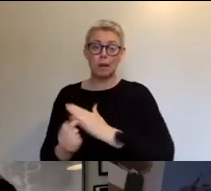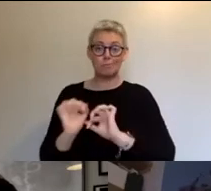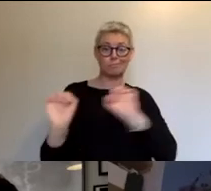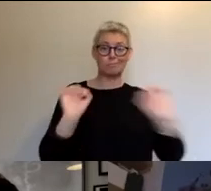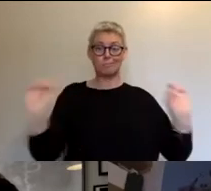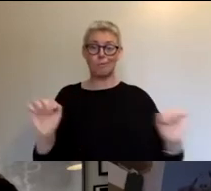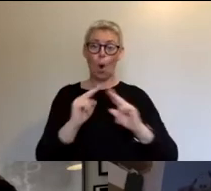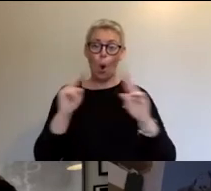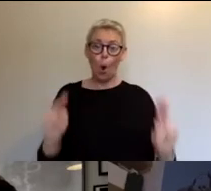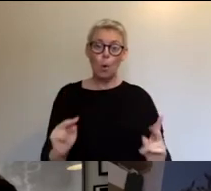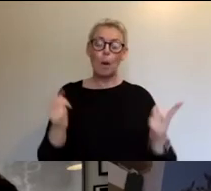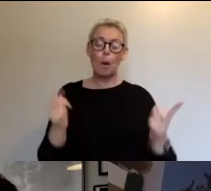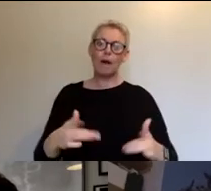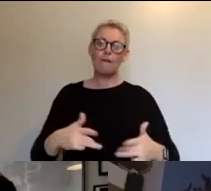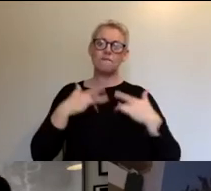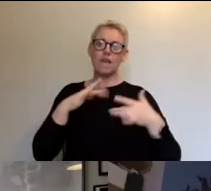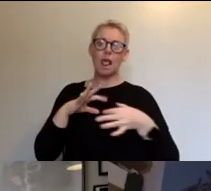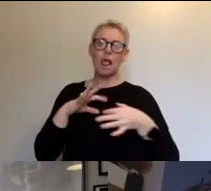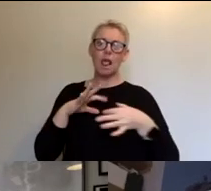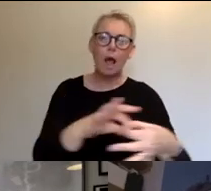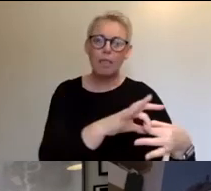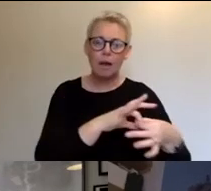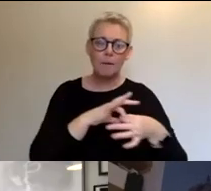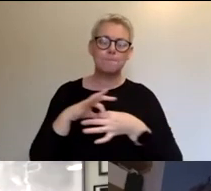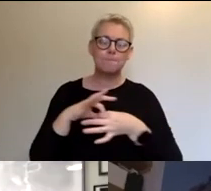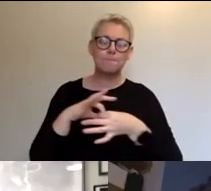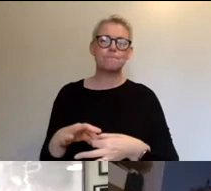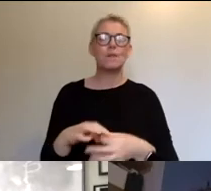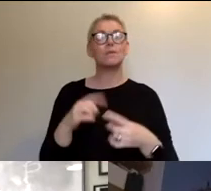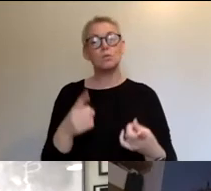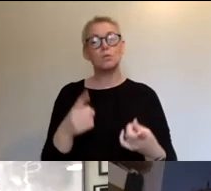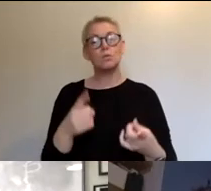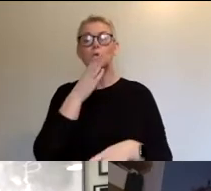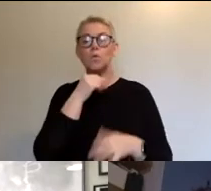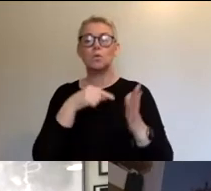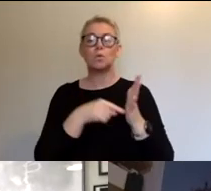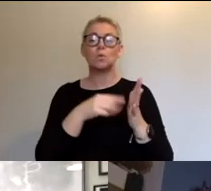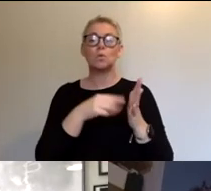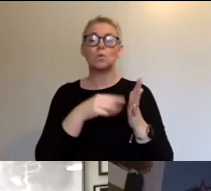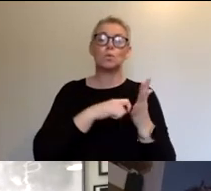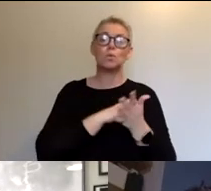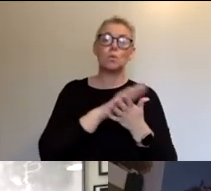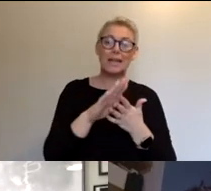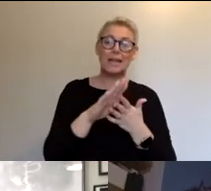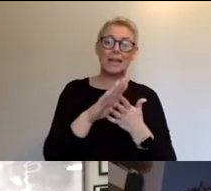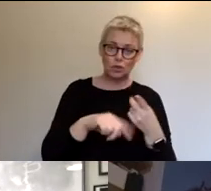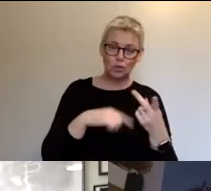And I think we also used lots of different platforms. So we used Twitch, we used Facebook and we used